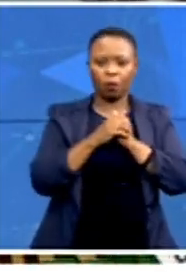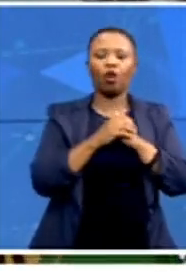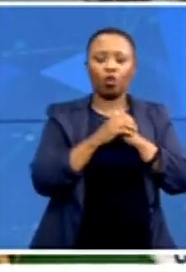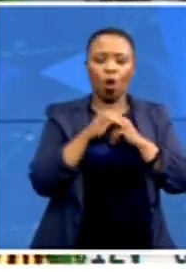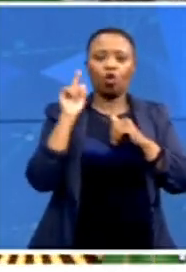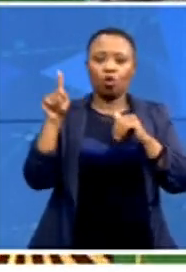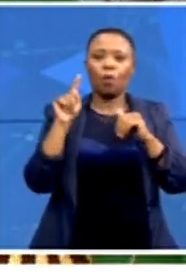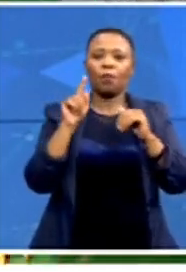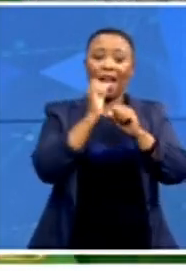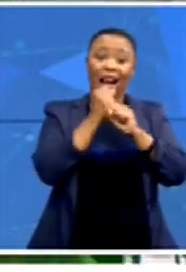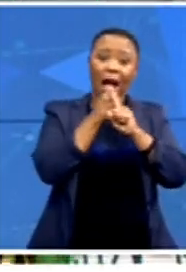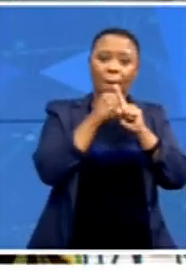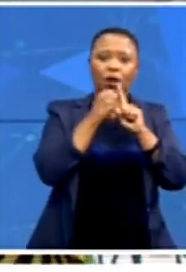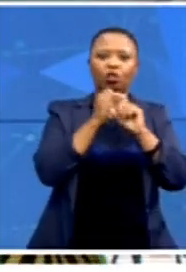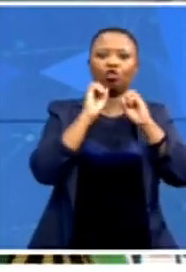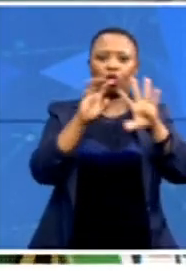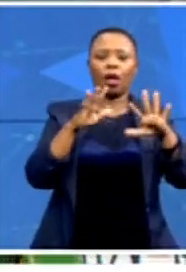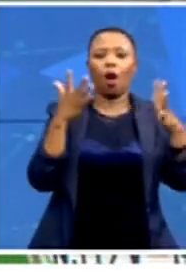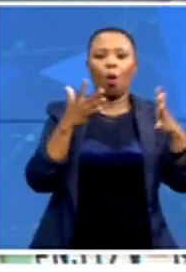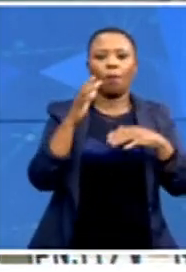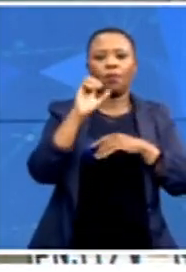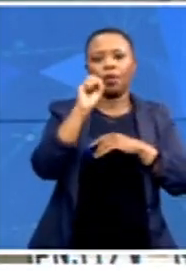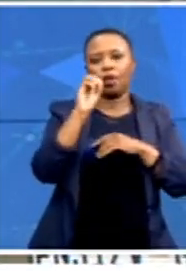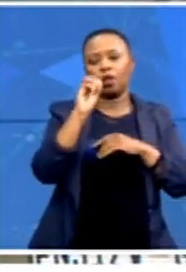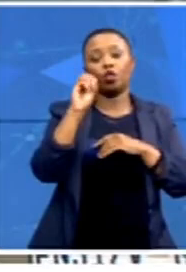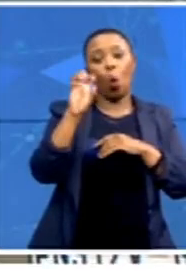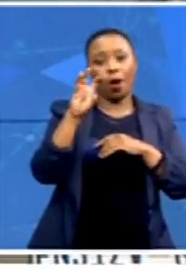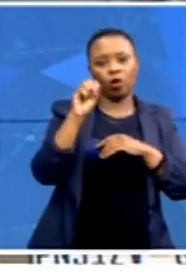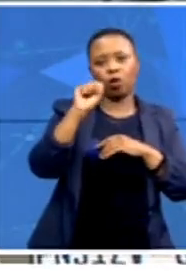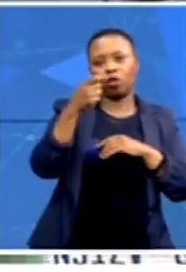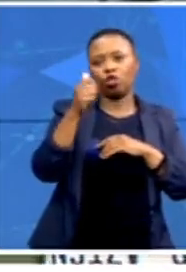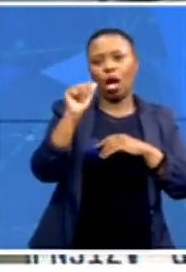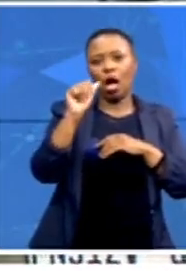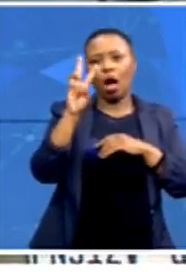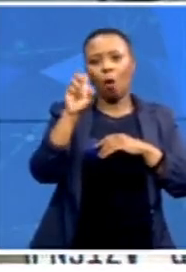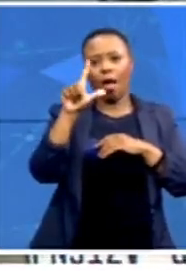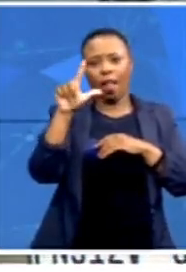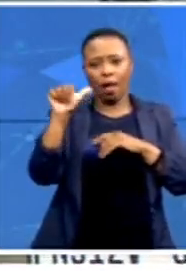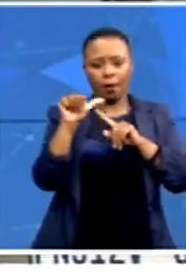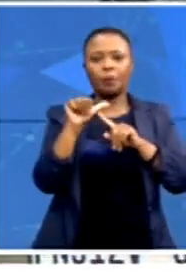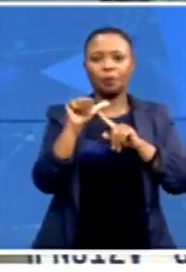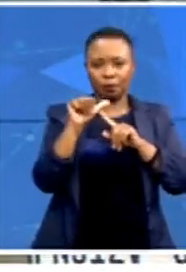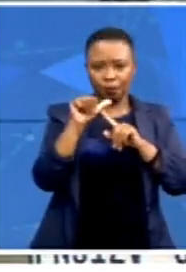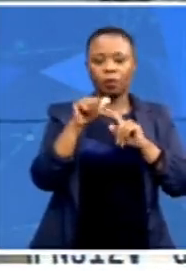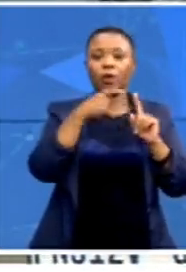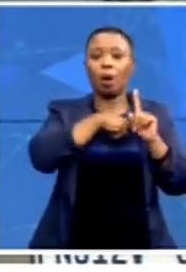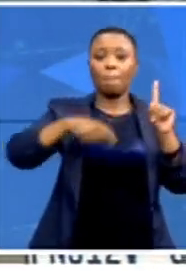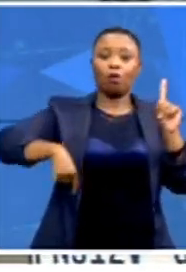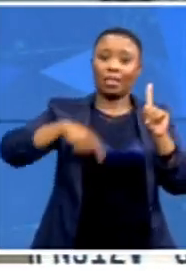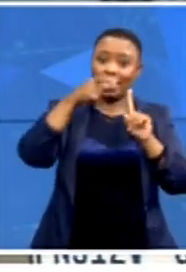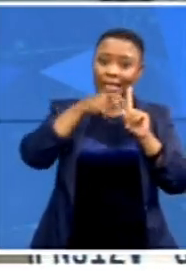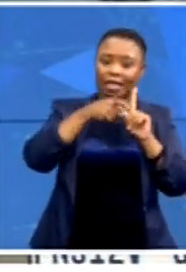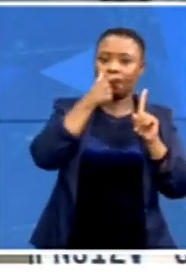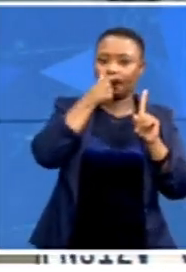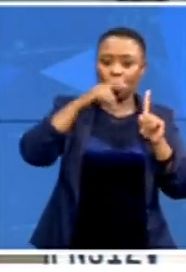Soweto, in Shawella, at where president Sir Ramaphosa, you know, grew up. But I'm just going to talk to